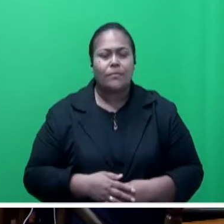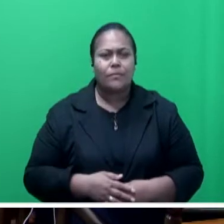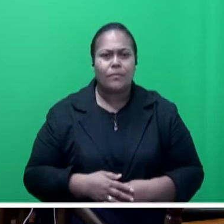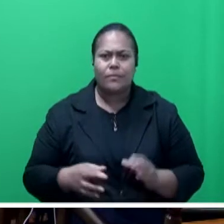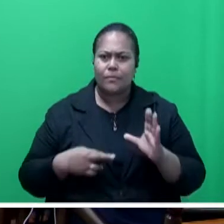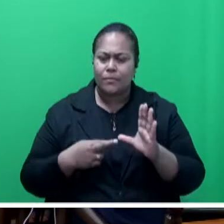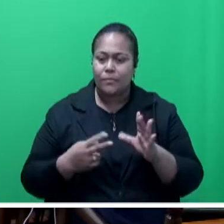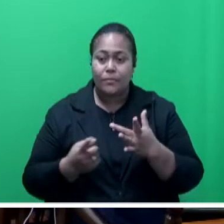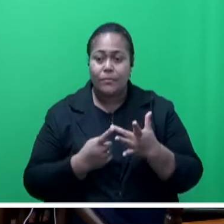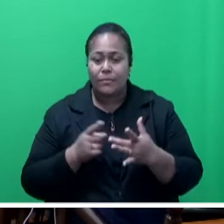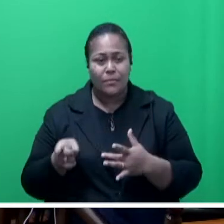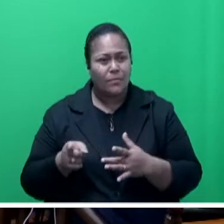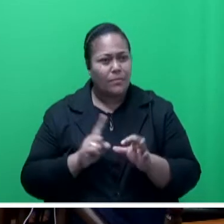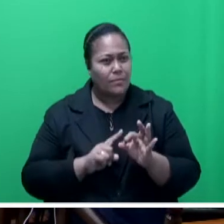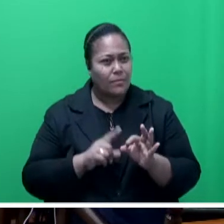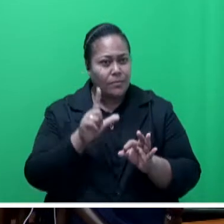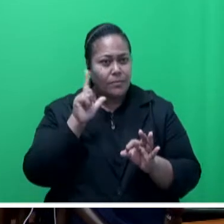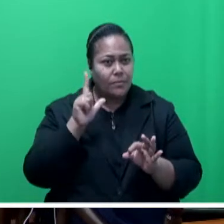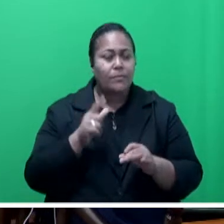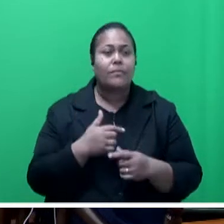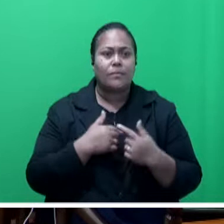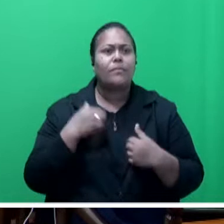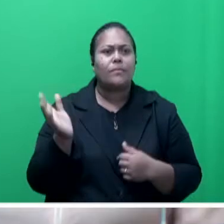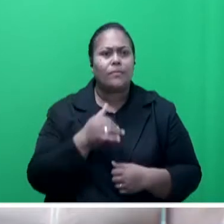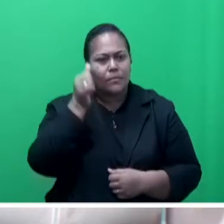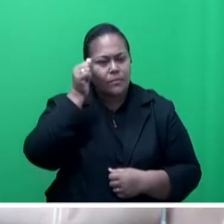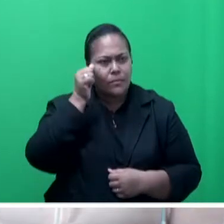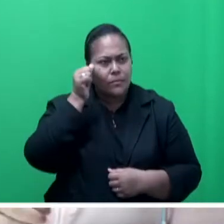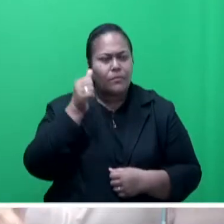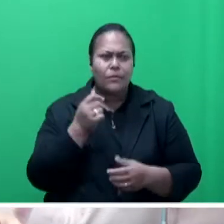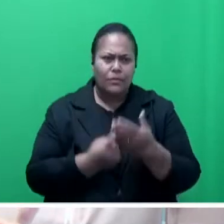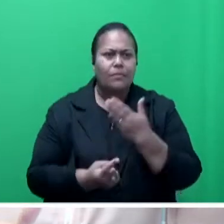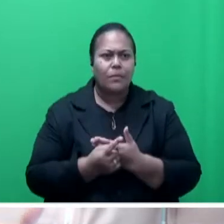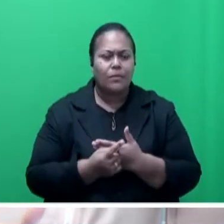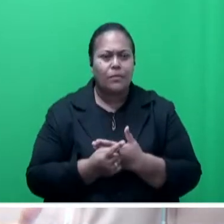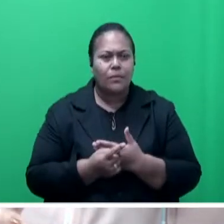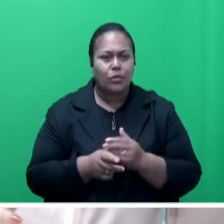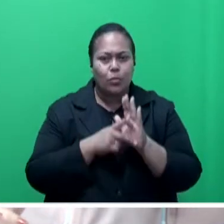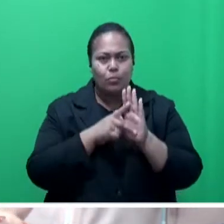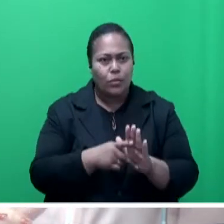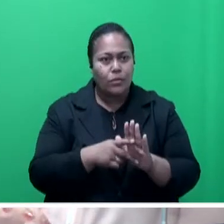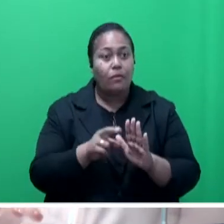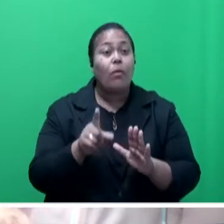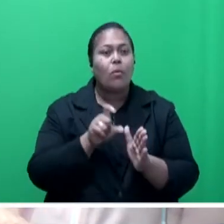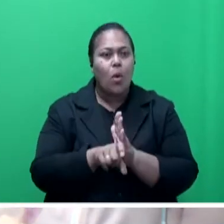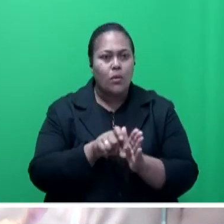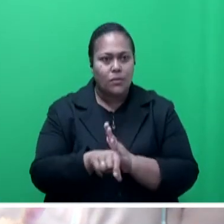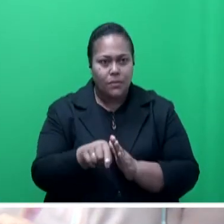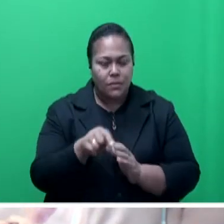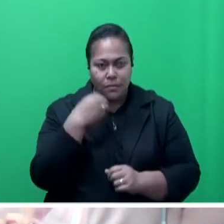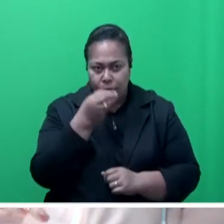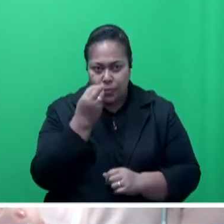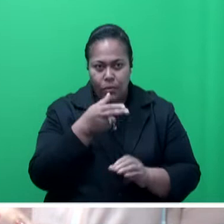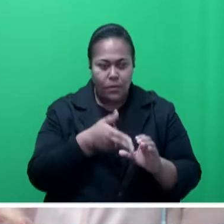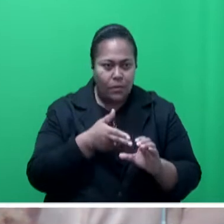questions, we all know the inflationary pressure, in fact, has been rising globally, in particular the second half of